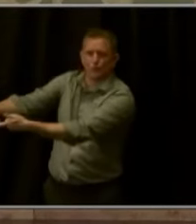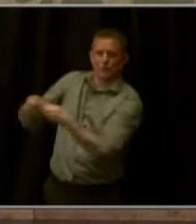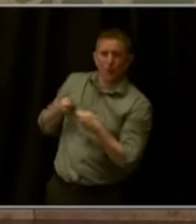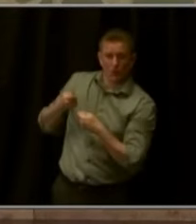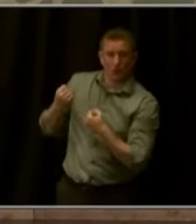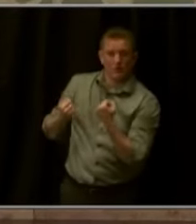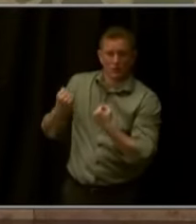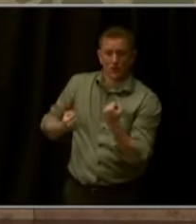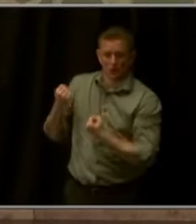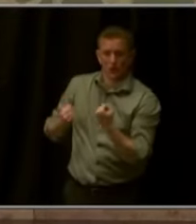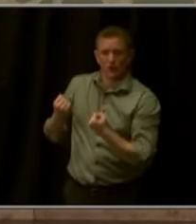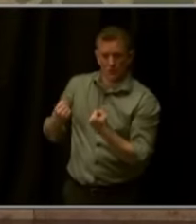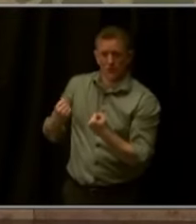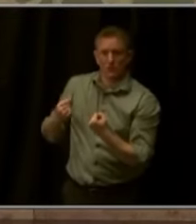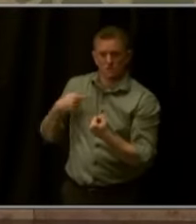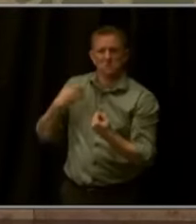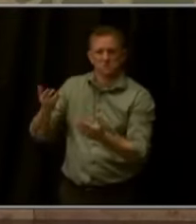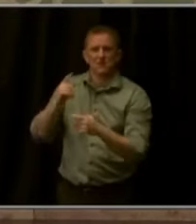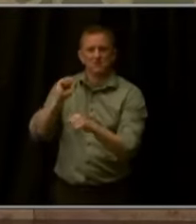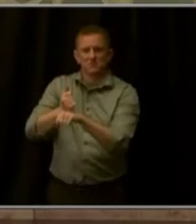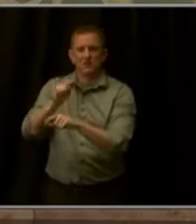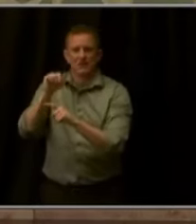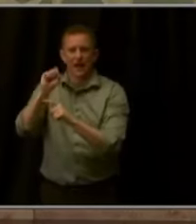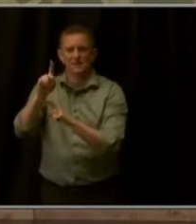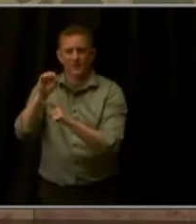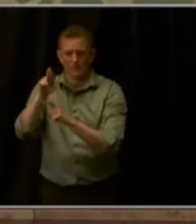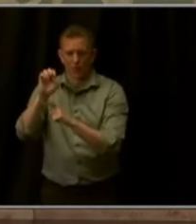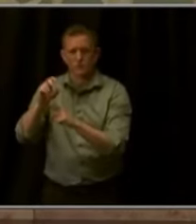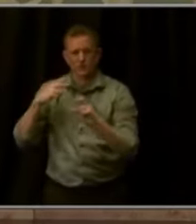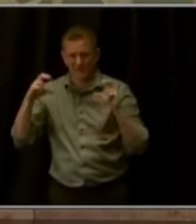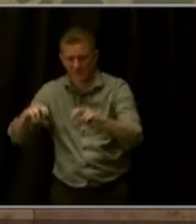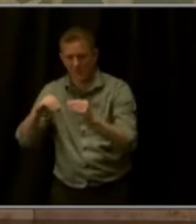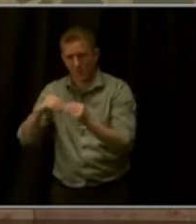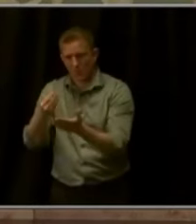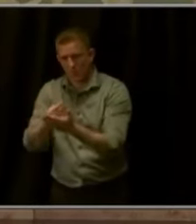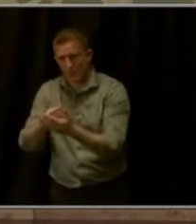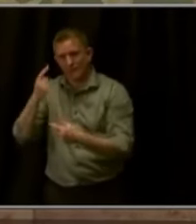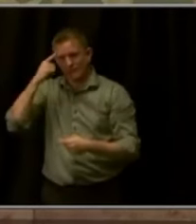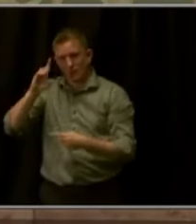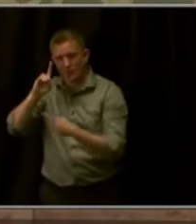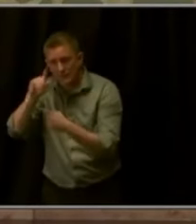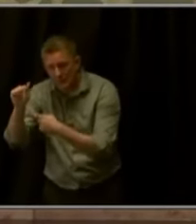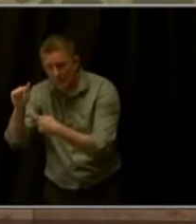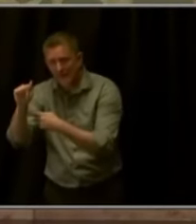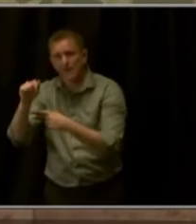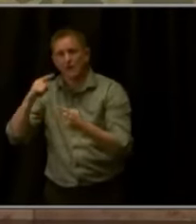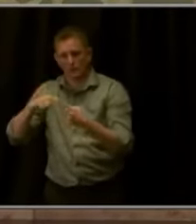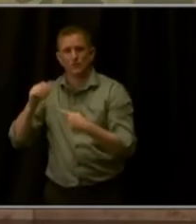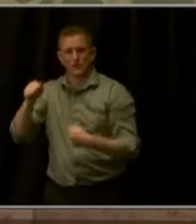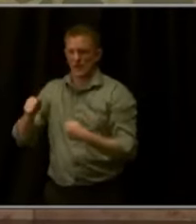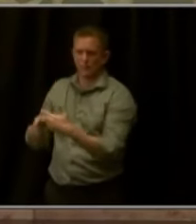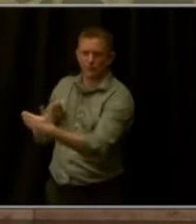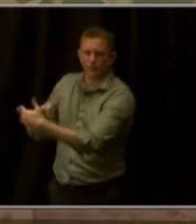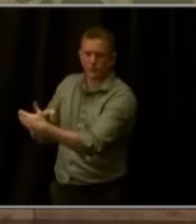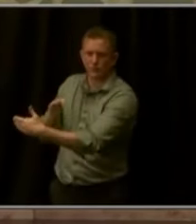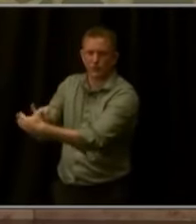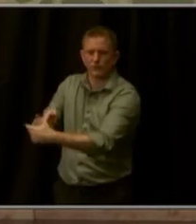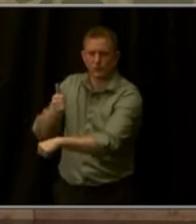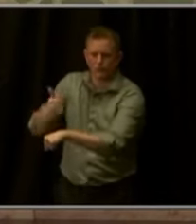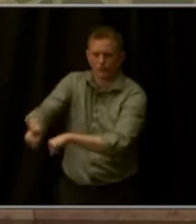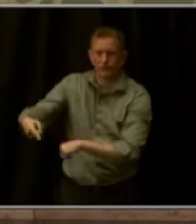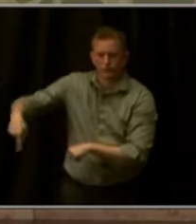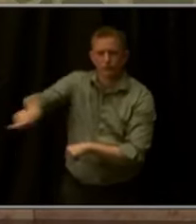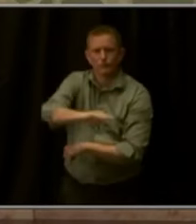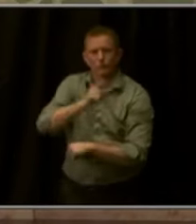force. We provided more money for district attorneys to successfully prosecute the criminals responsible. And we took